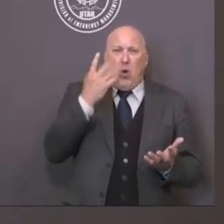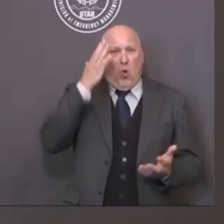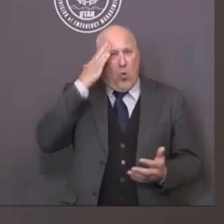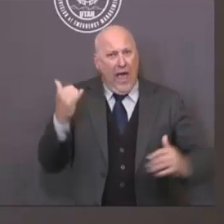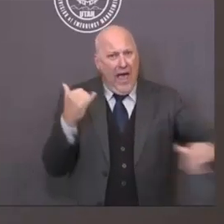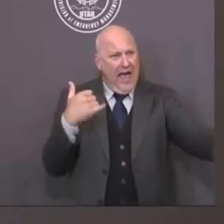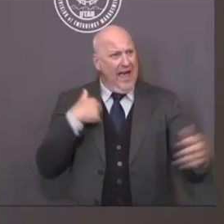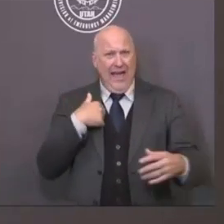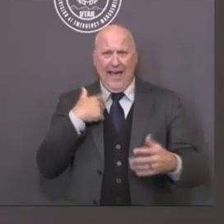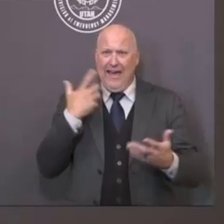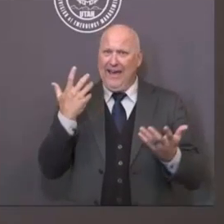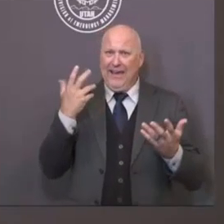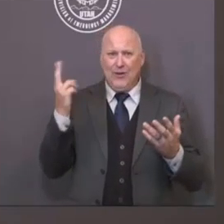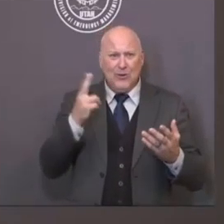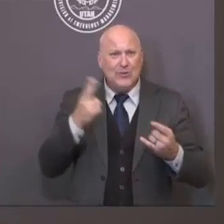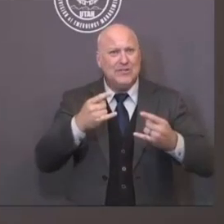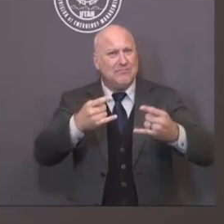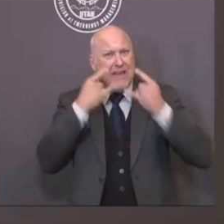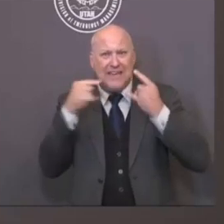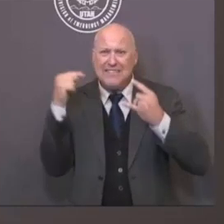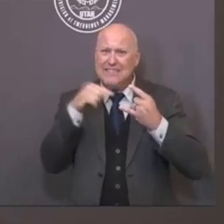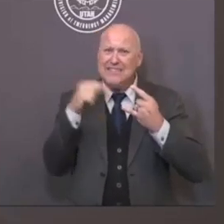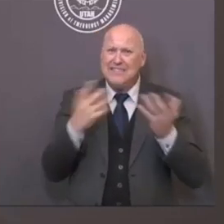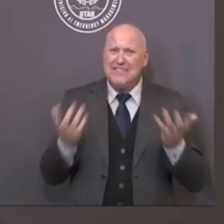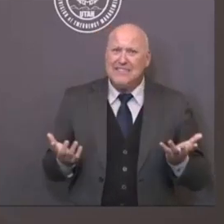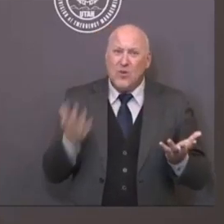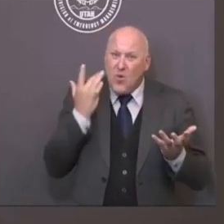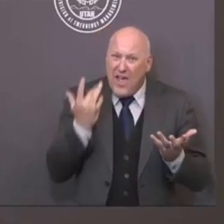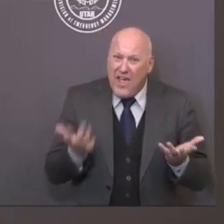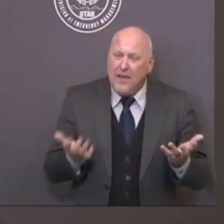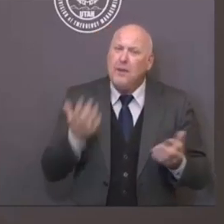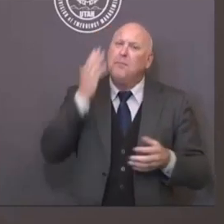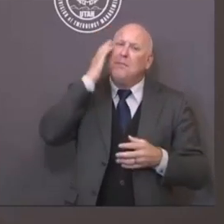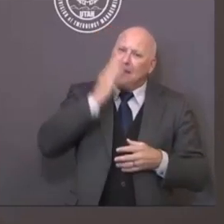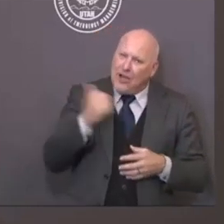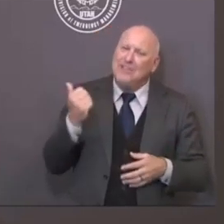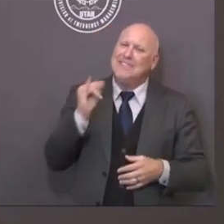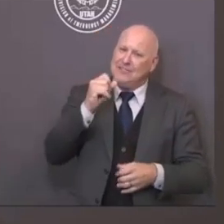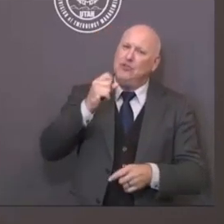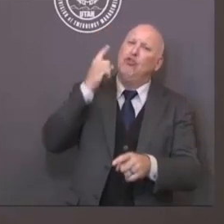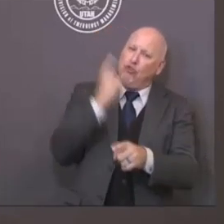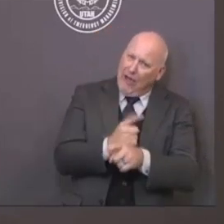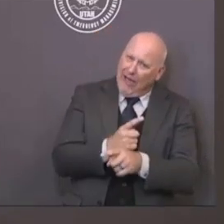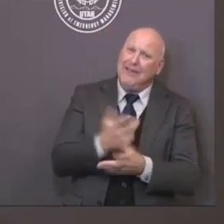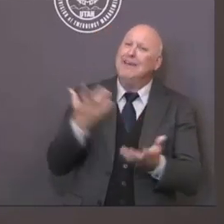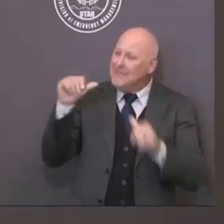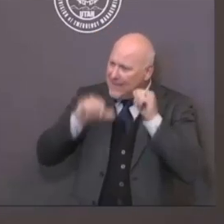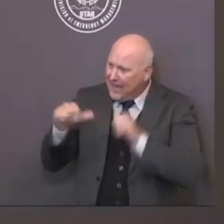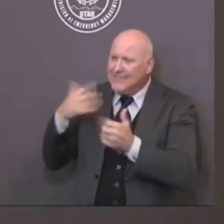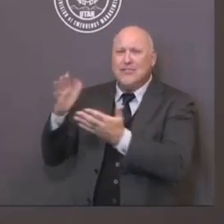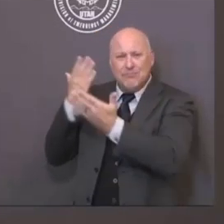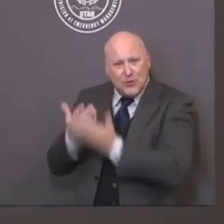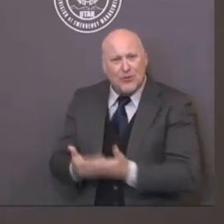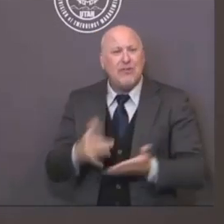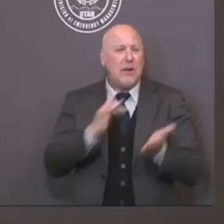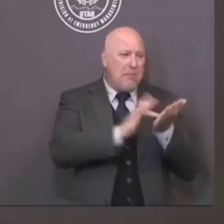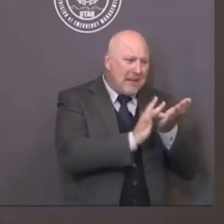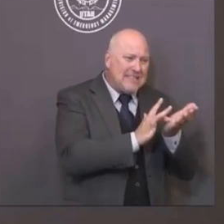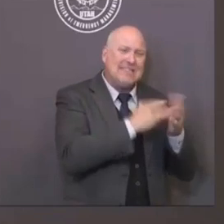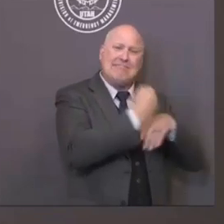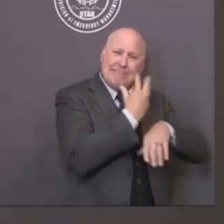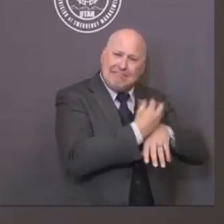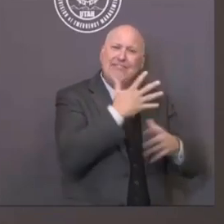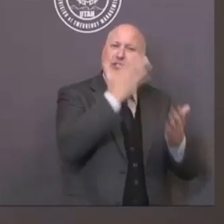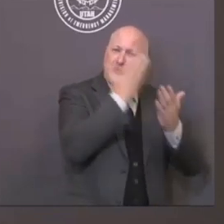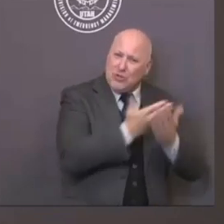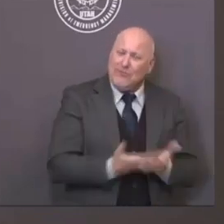sleeves and do the right thing for the right reasons. We care about each other. We've demonstrated that in times past. We need to have